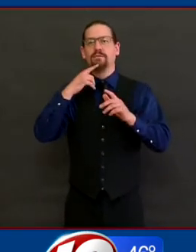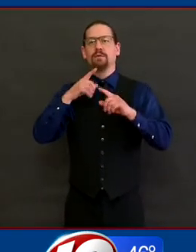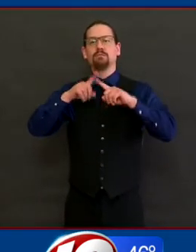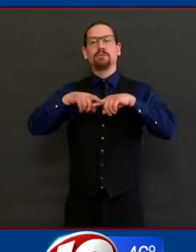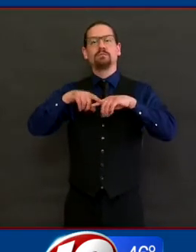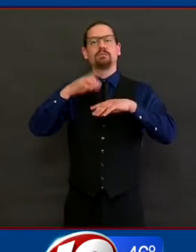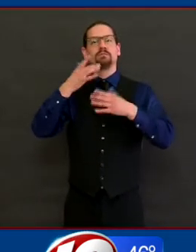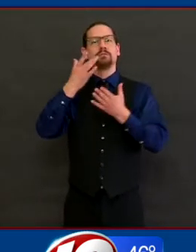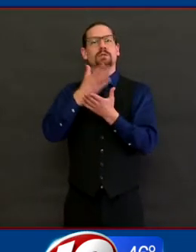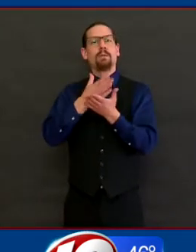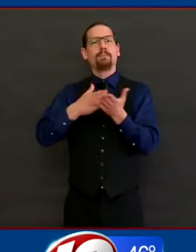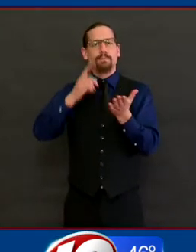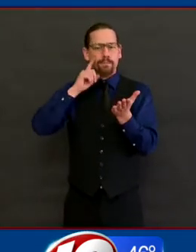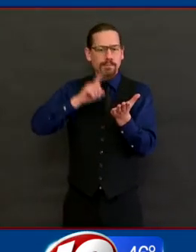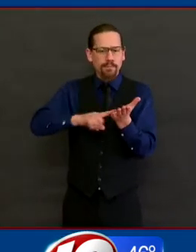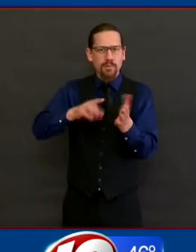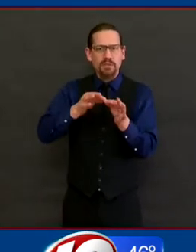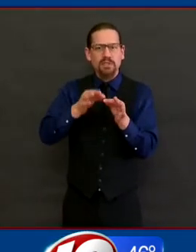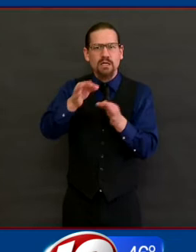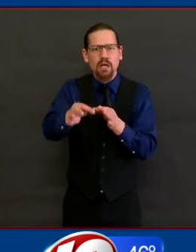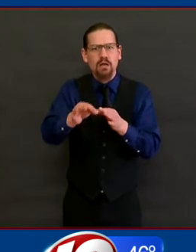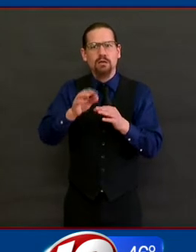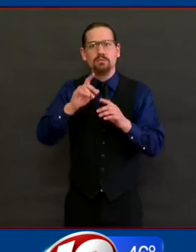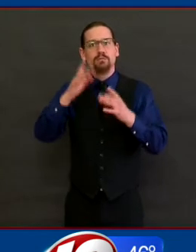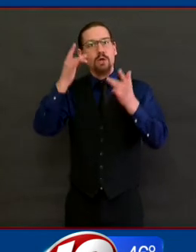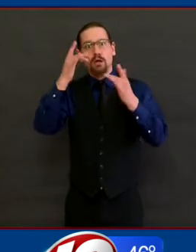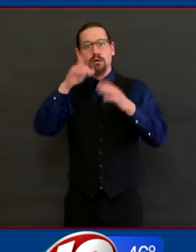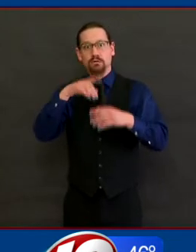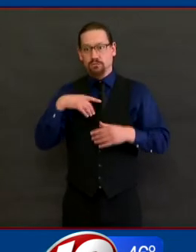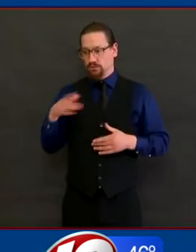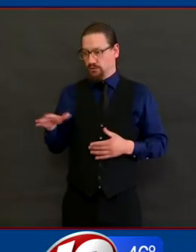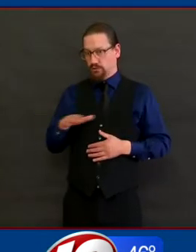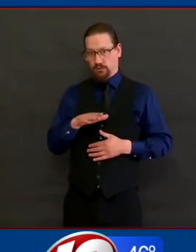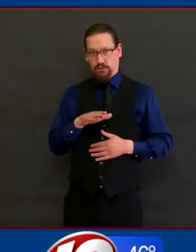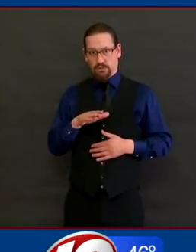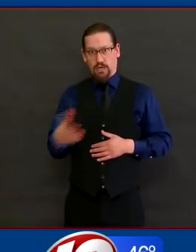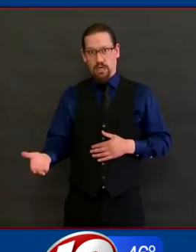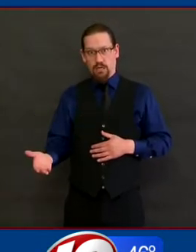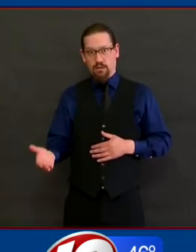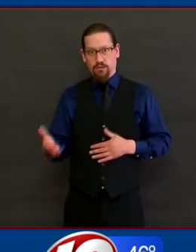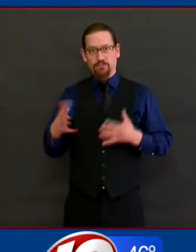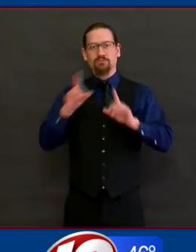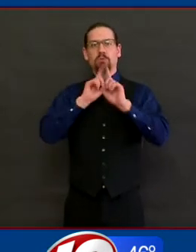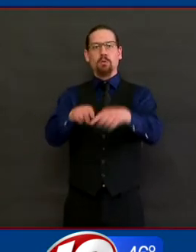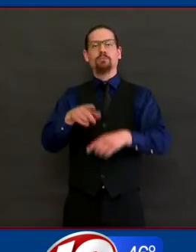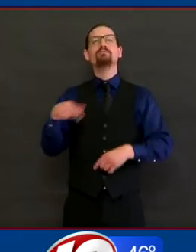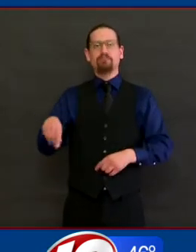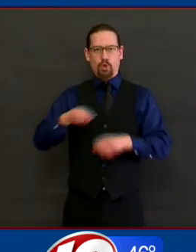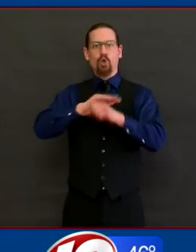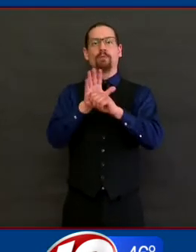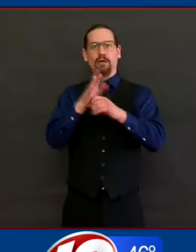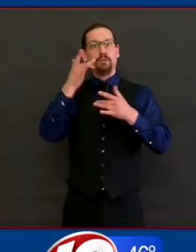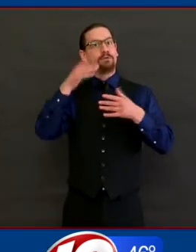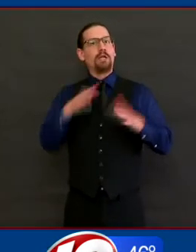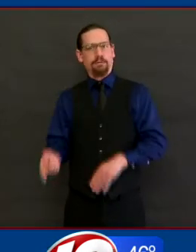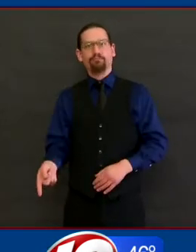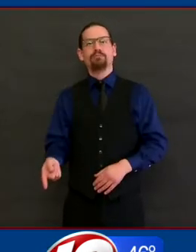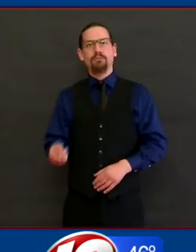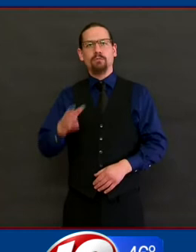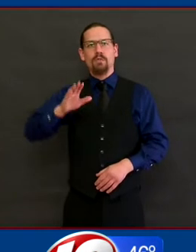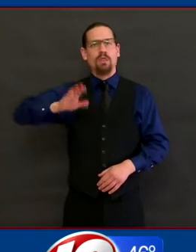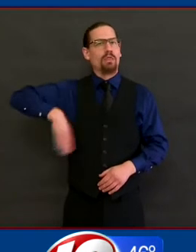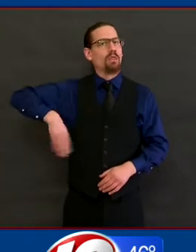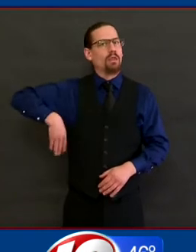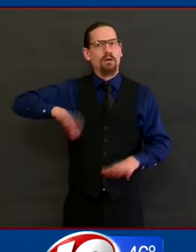in death reporting, particularly in these congregate settings where there are a lot of